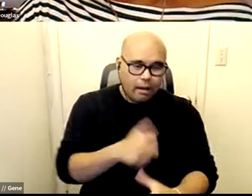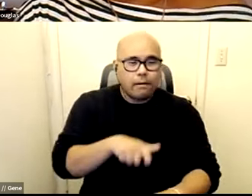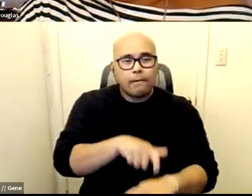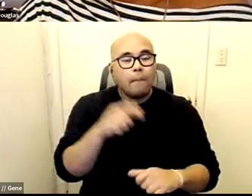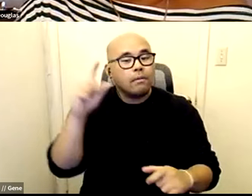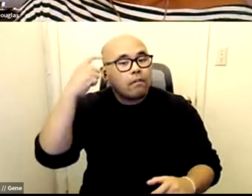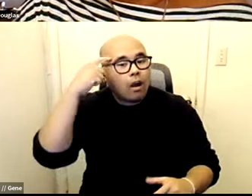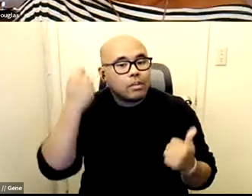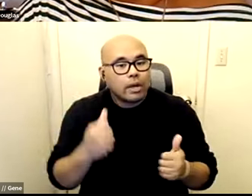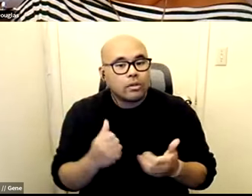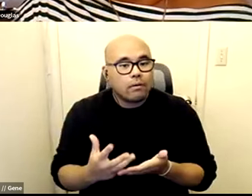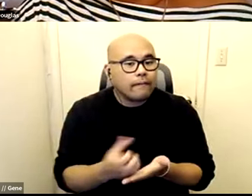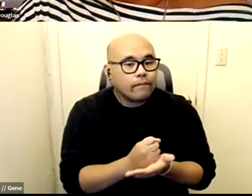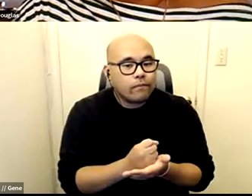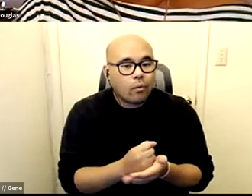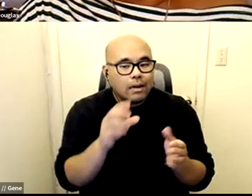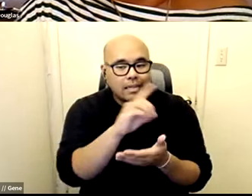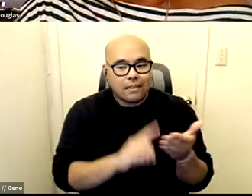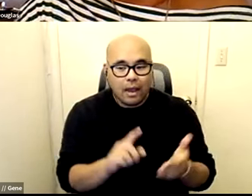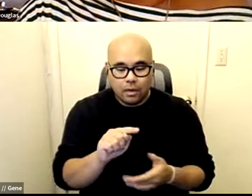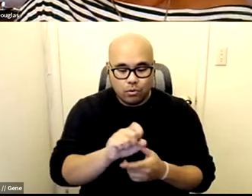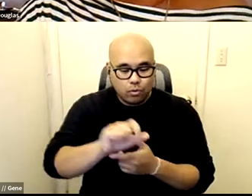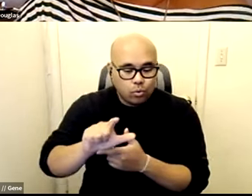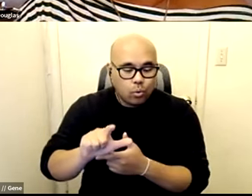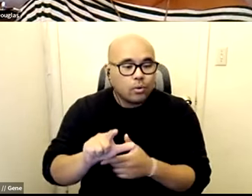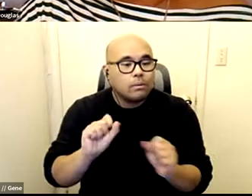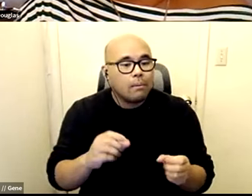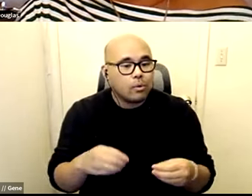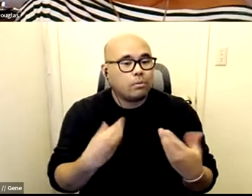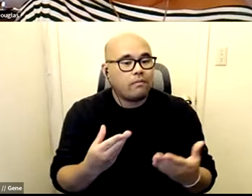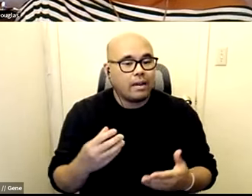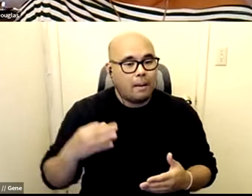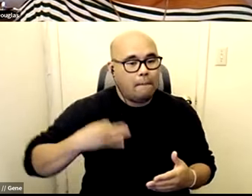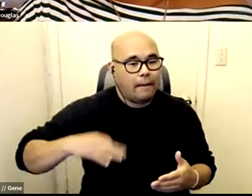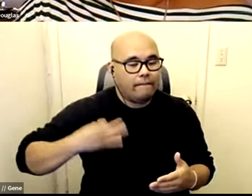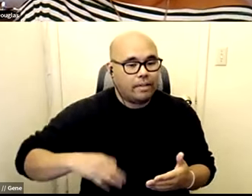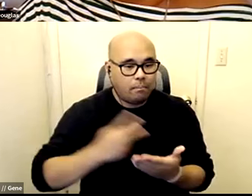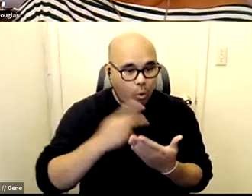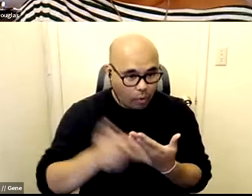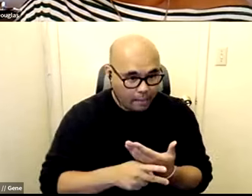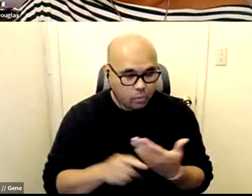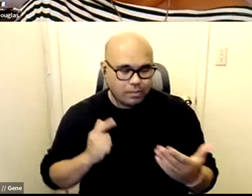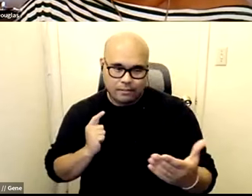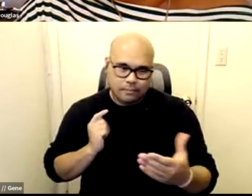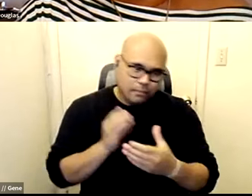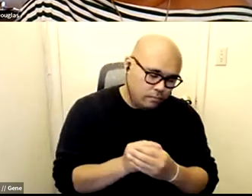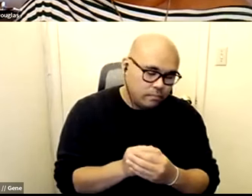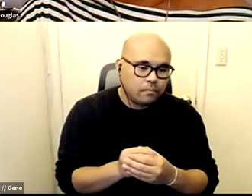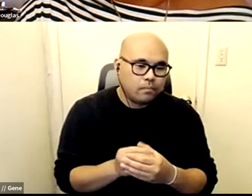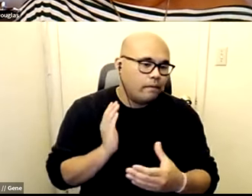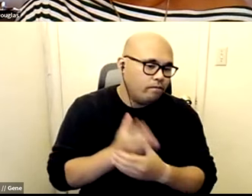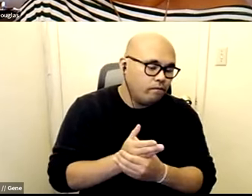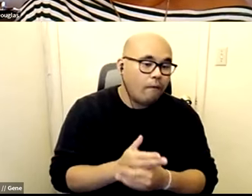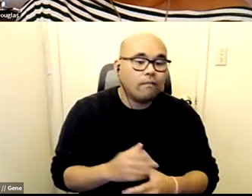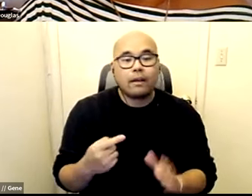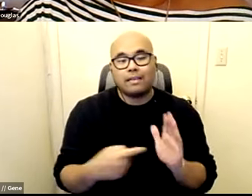or deciding to design some tool you know um to administer benefits programs and we have had some cases where um like